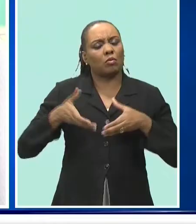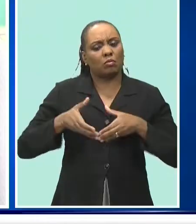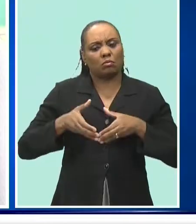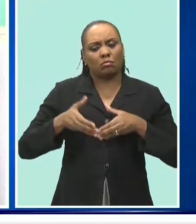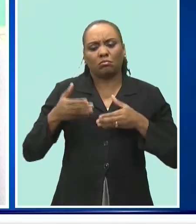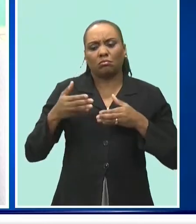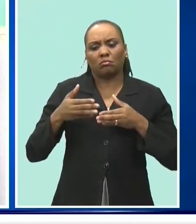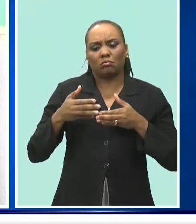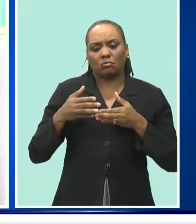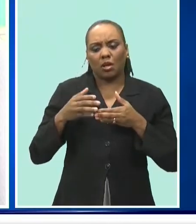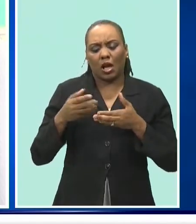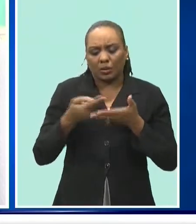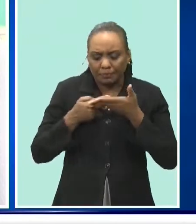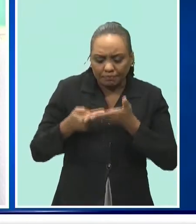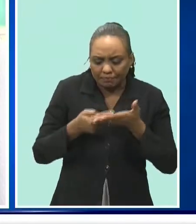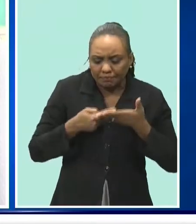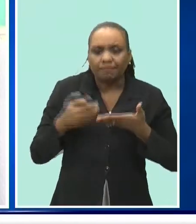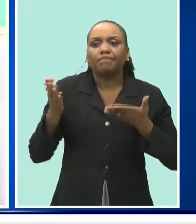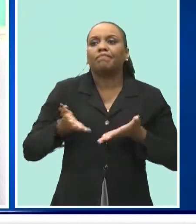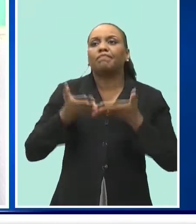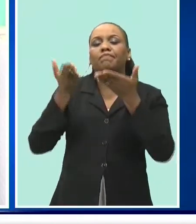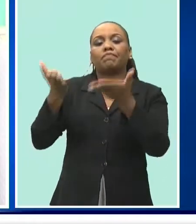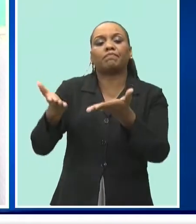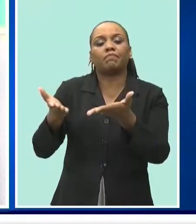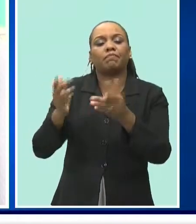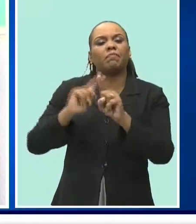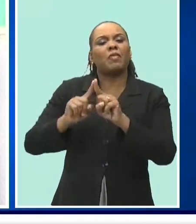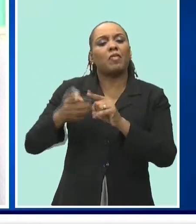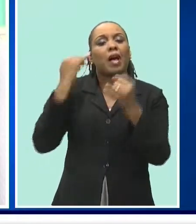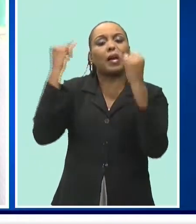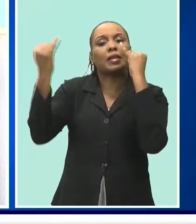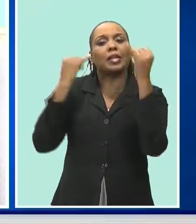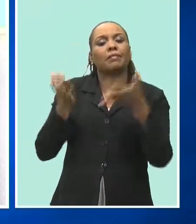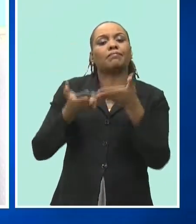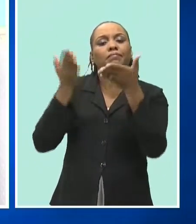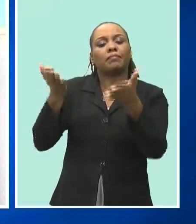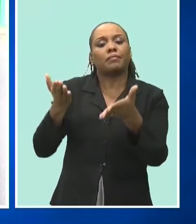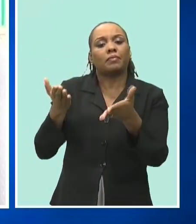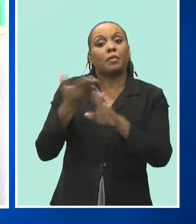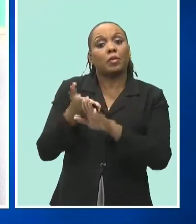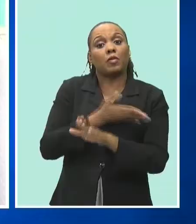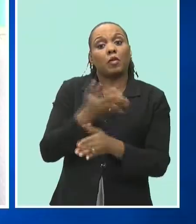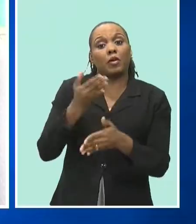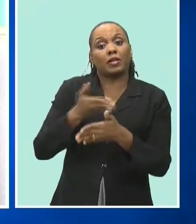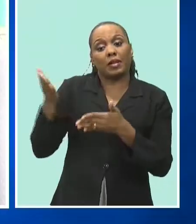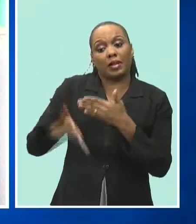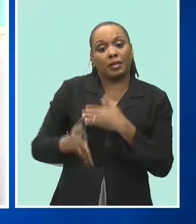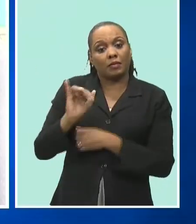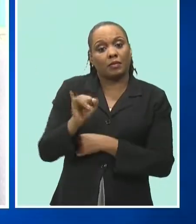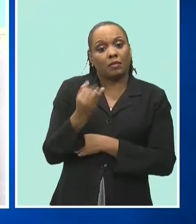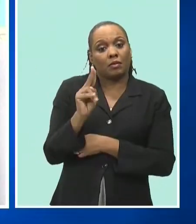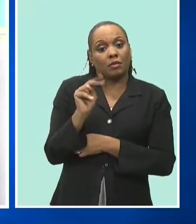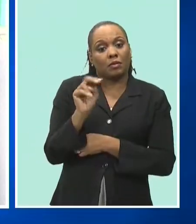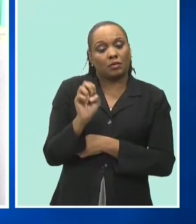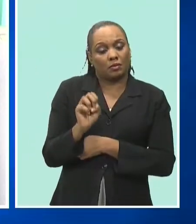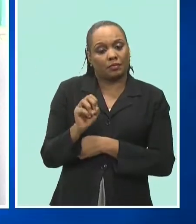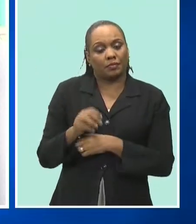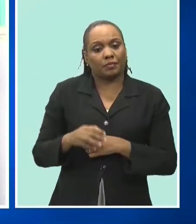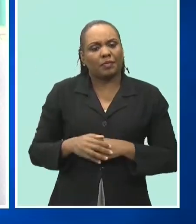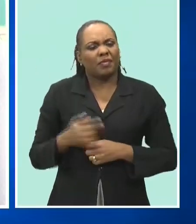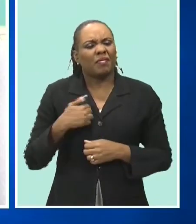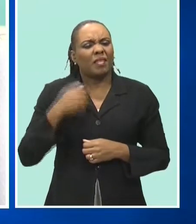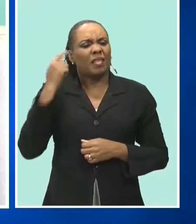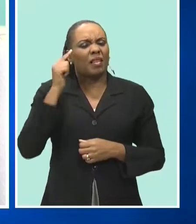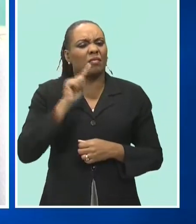they want to see by the end of june now without prejudice to that i think that there is